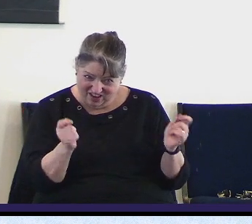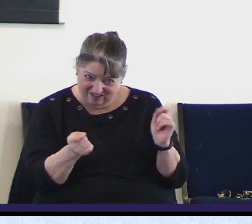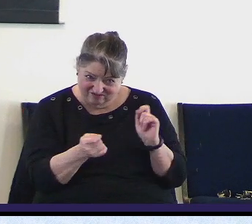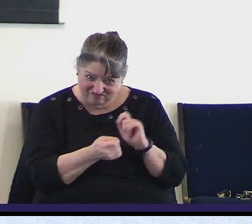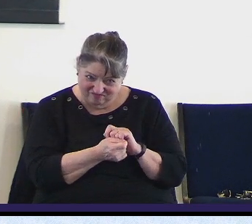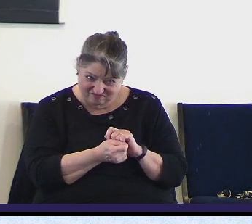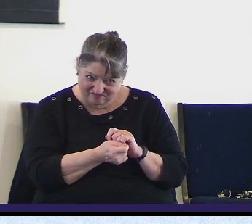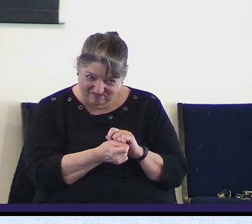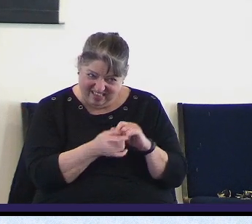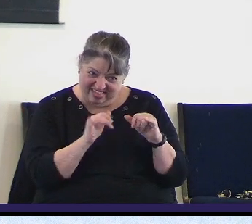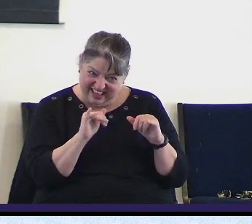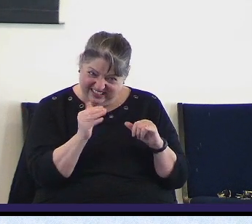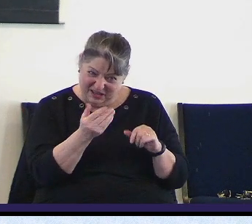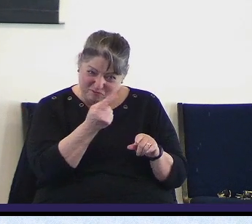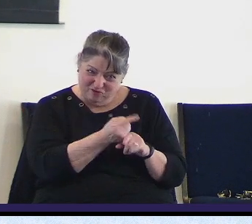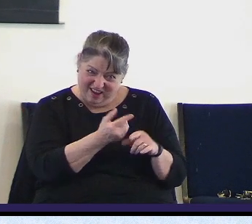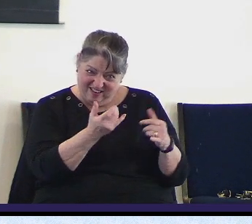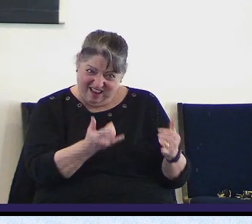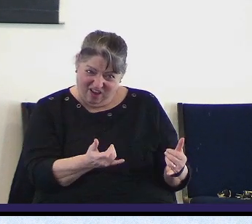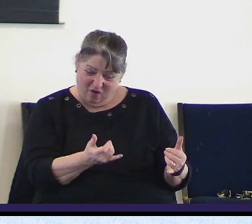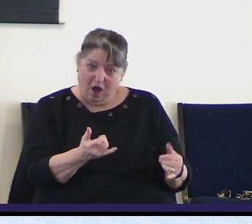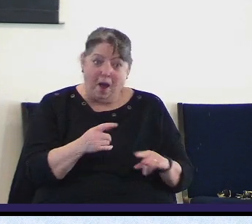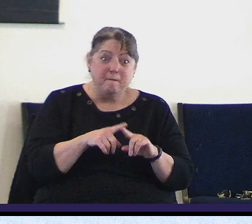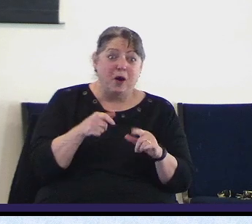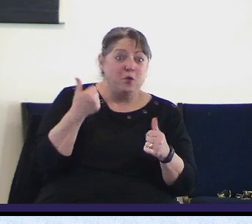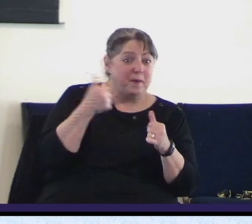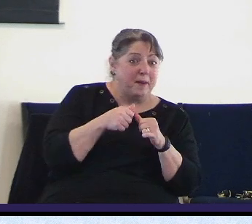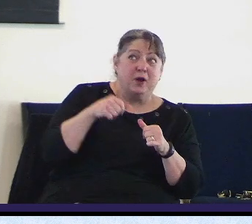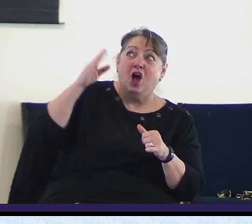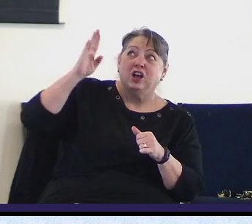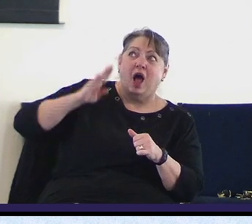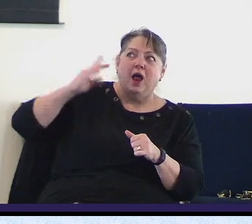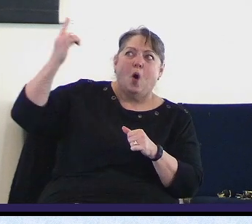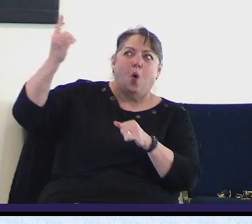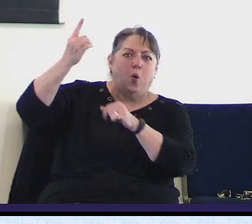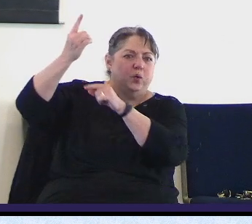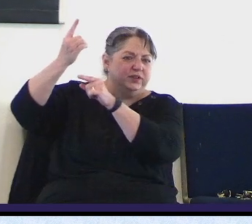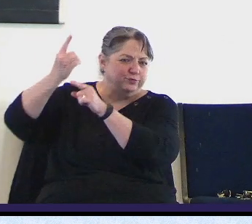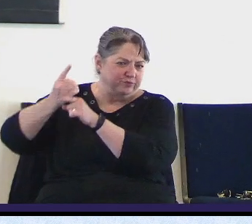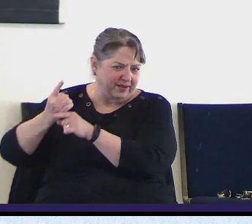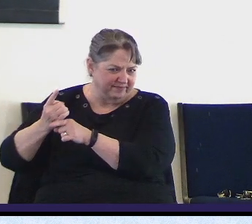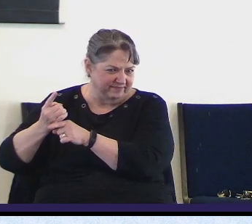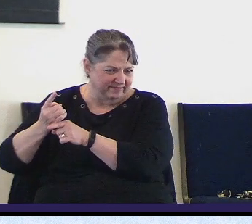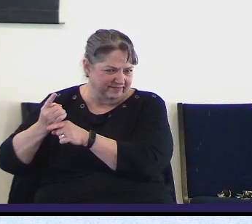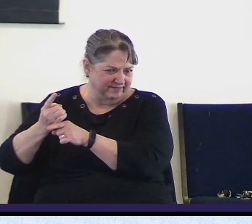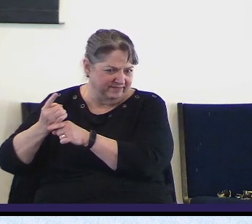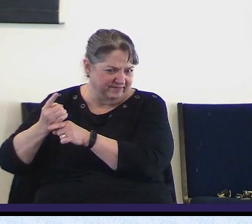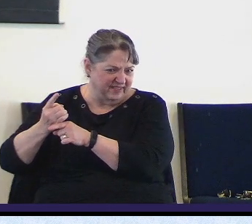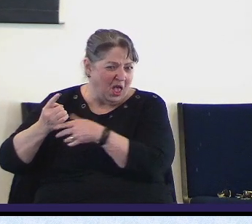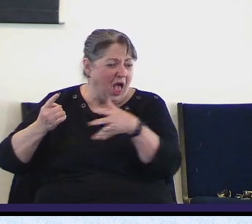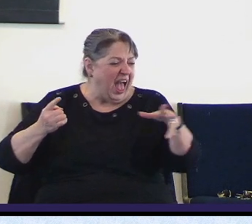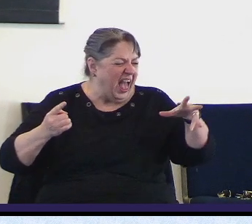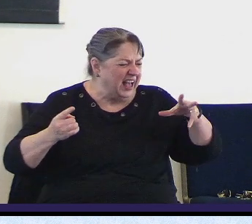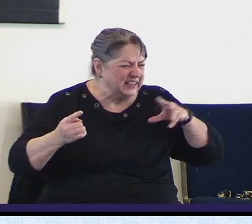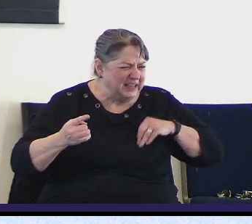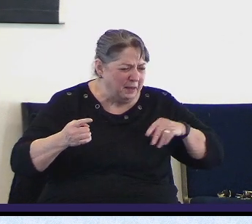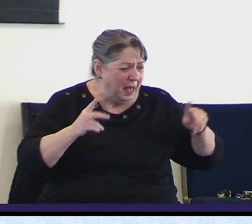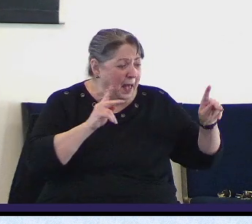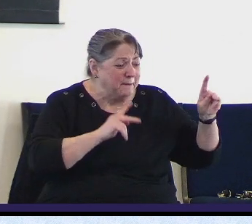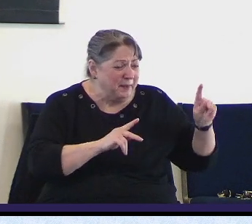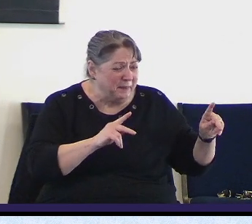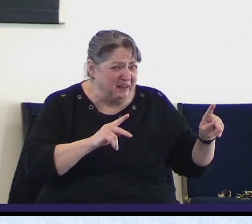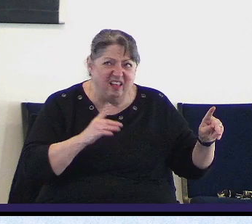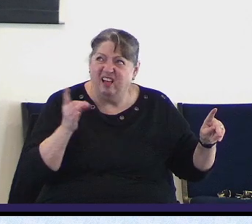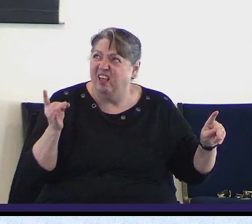days we're living in God means what he says we will take the word of mortals and yet distrust his word but all what